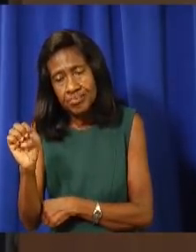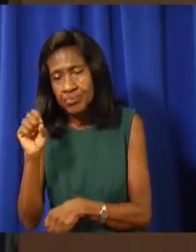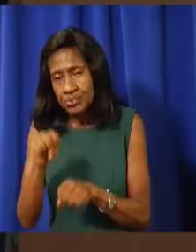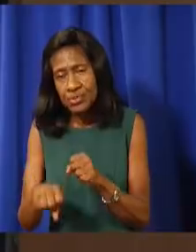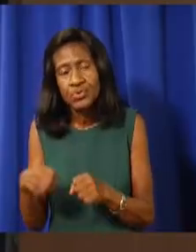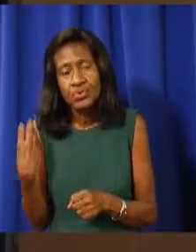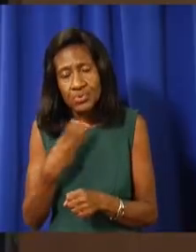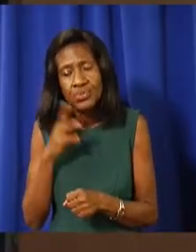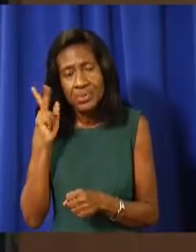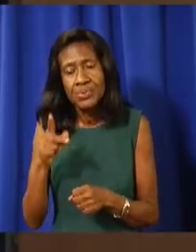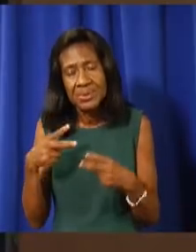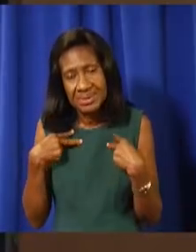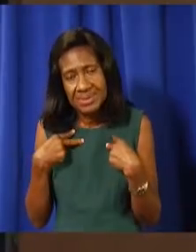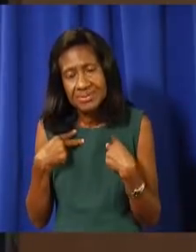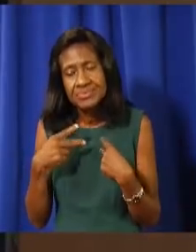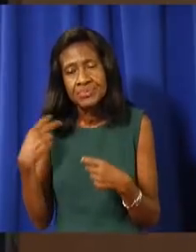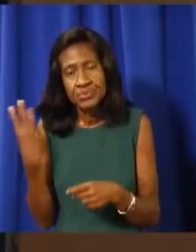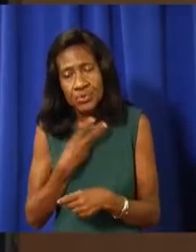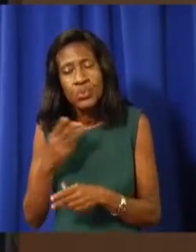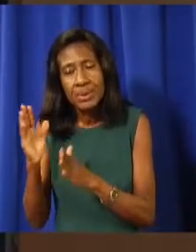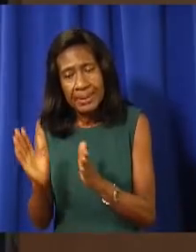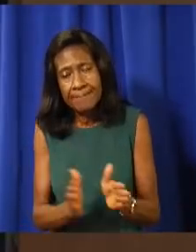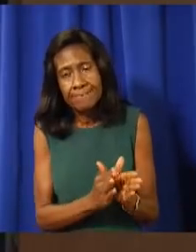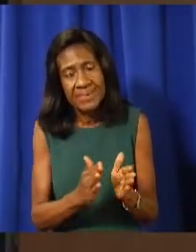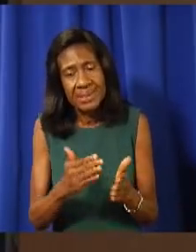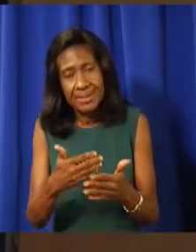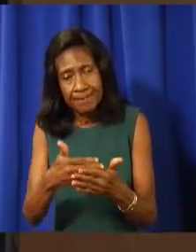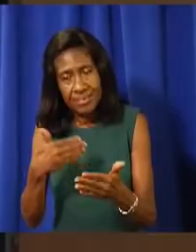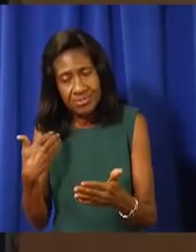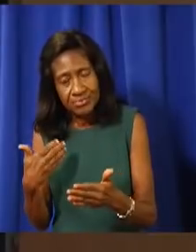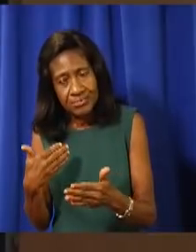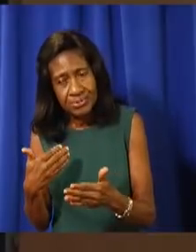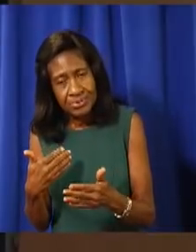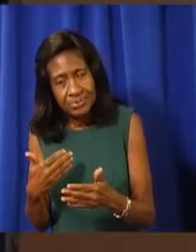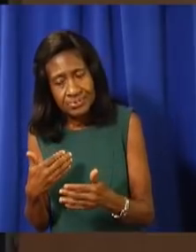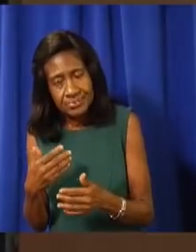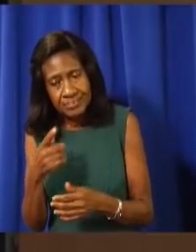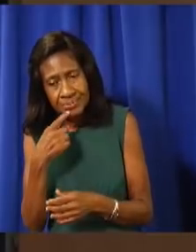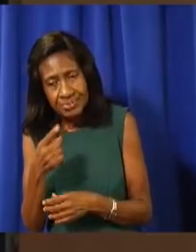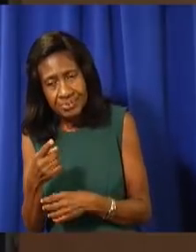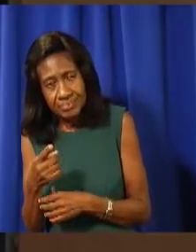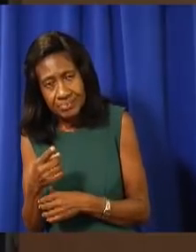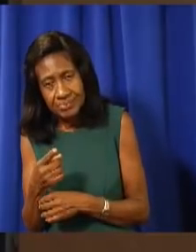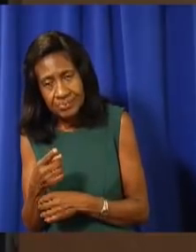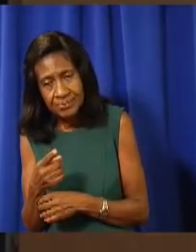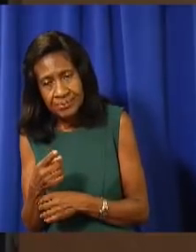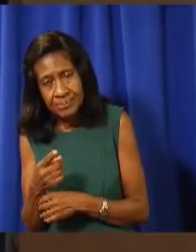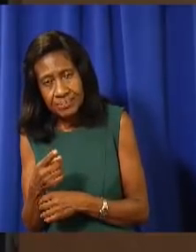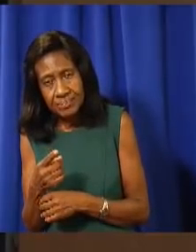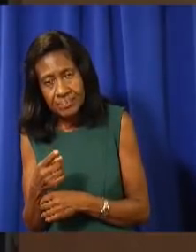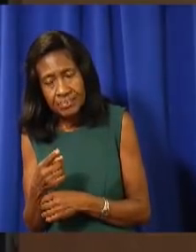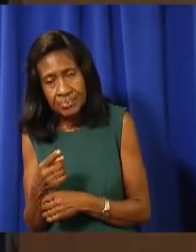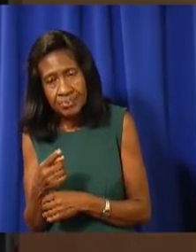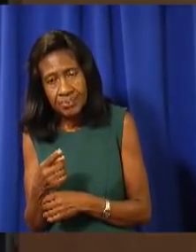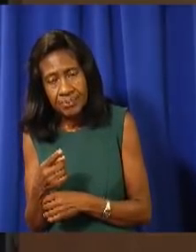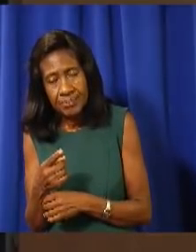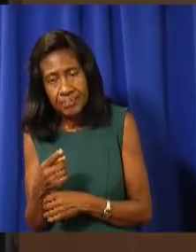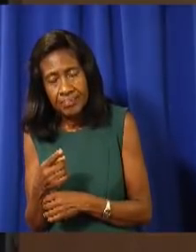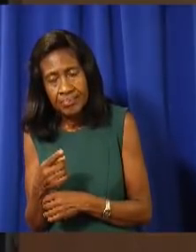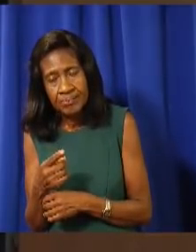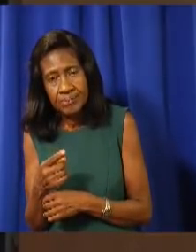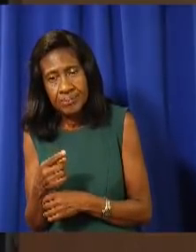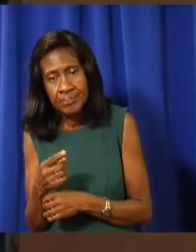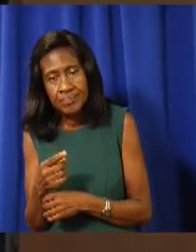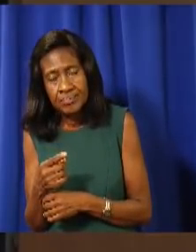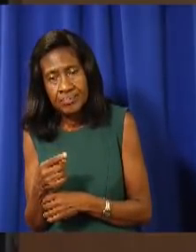amount of PPE. I see your point on the 1% of the population with a 42 ventilator, but you need to understand that that out of the